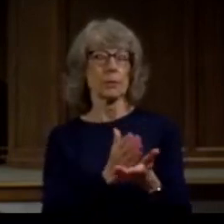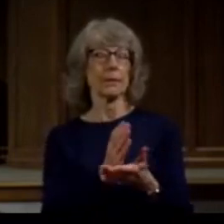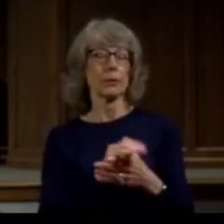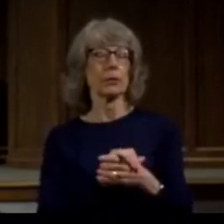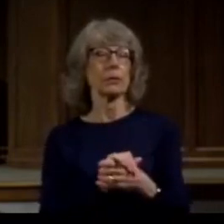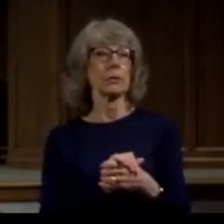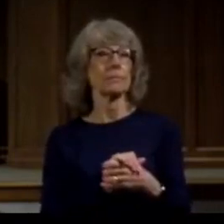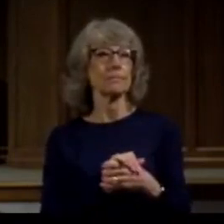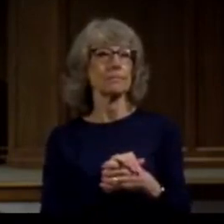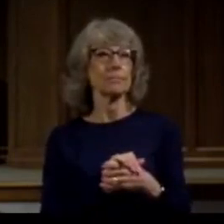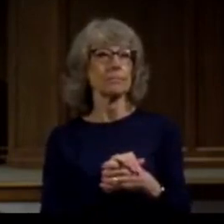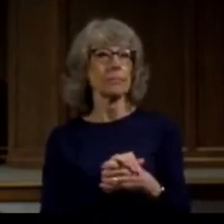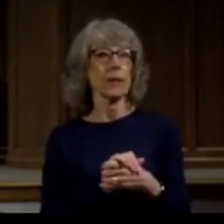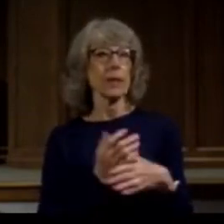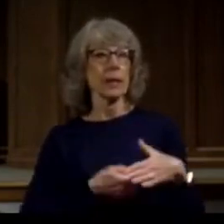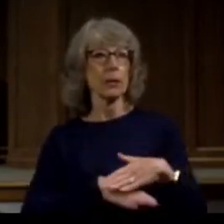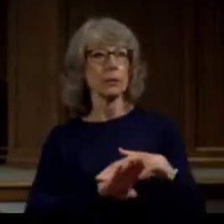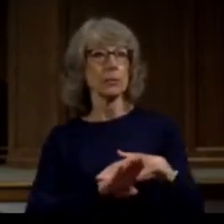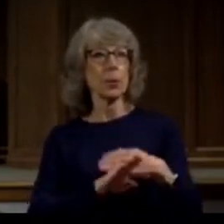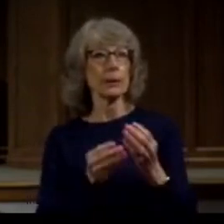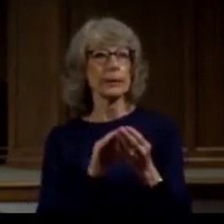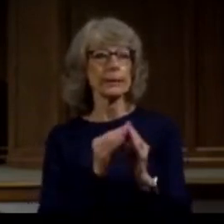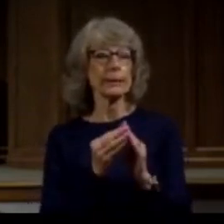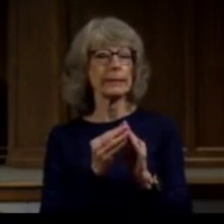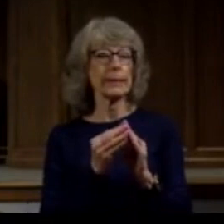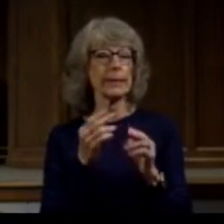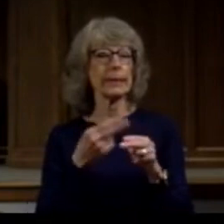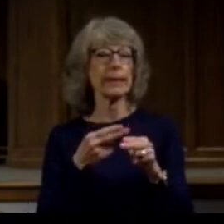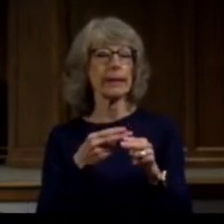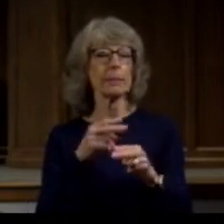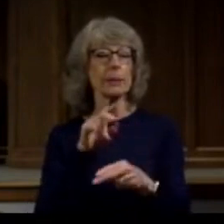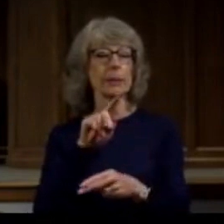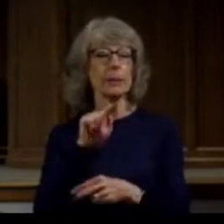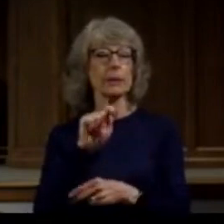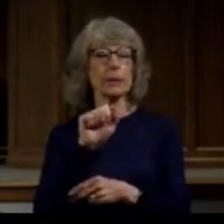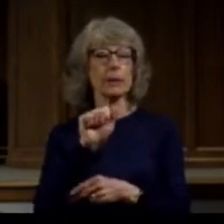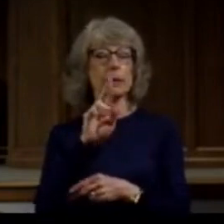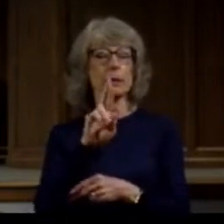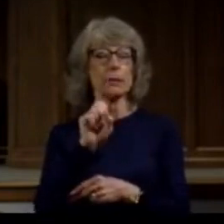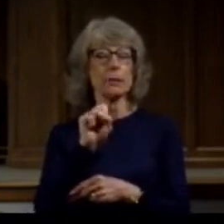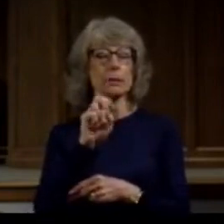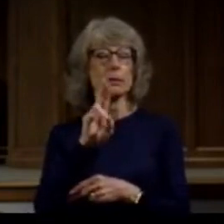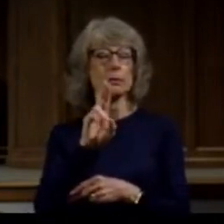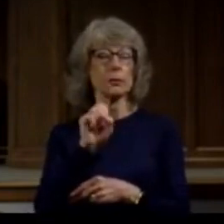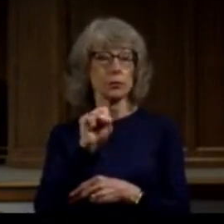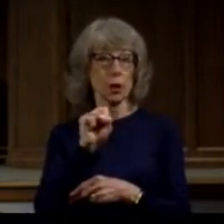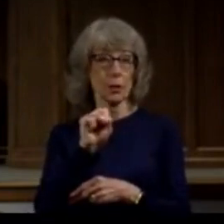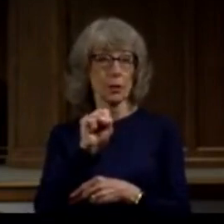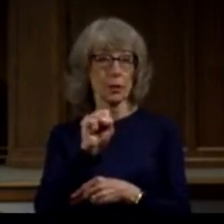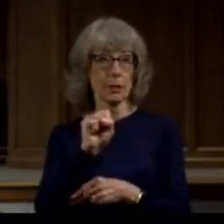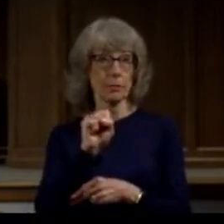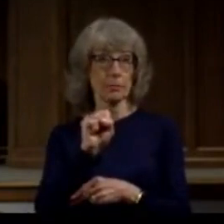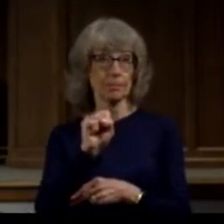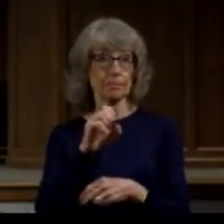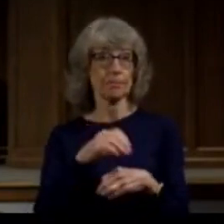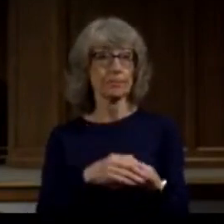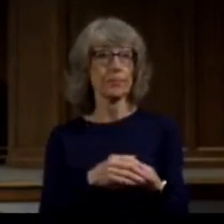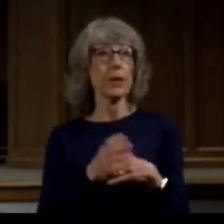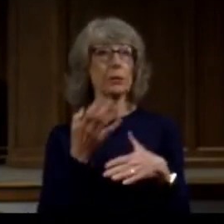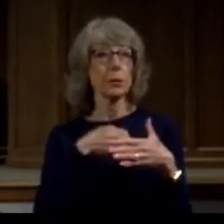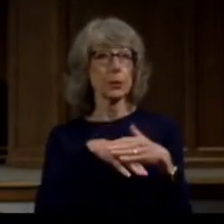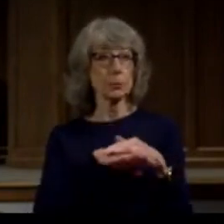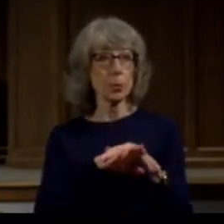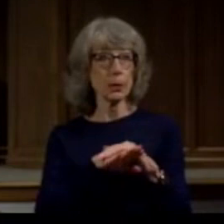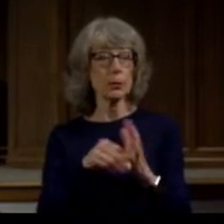Paul was born in Tarsus. Tarsus was a free city recognized by Rome, and so he was born into